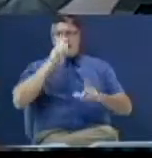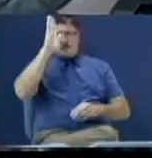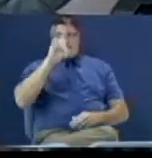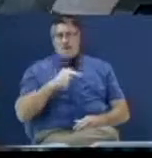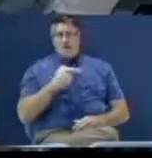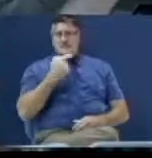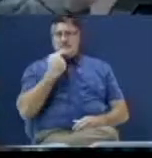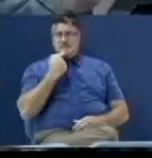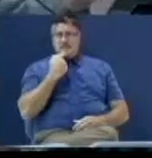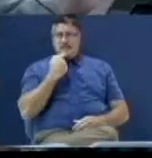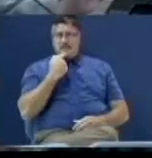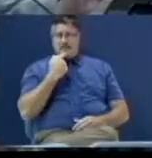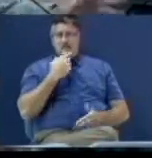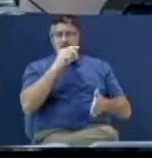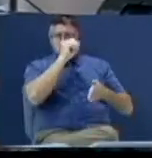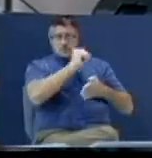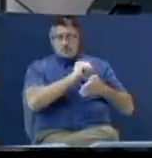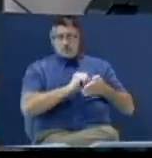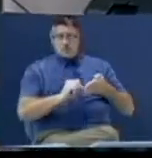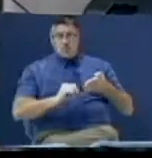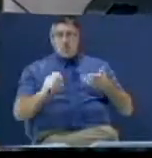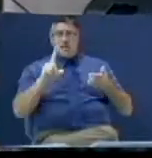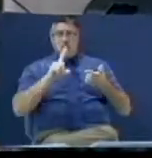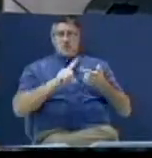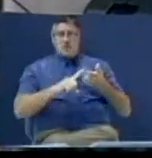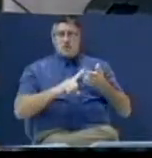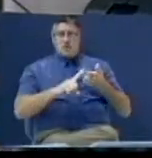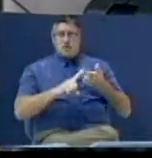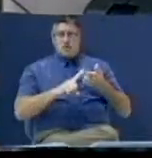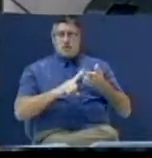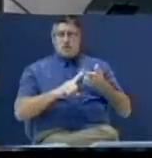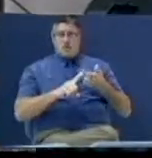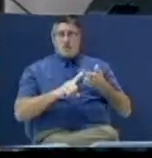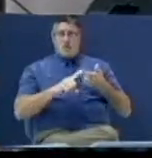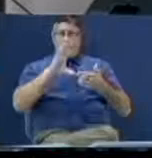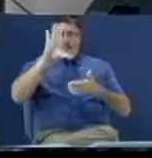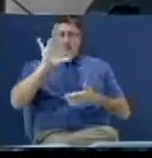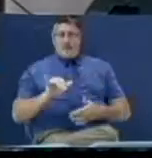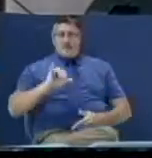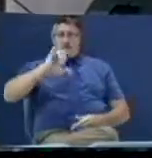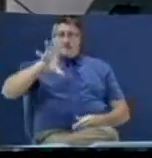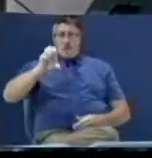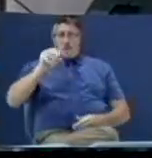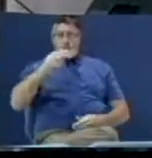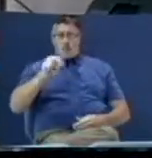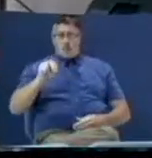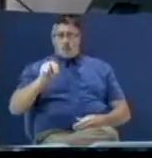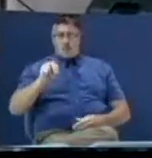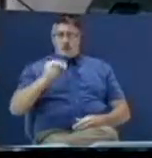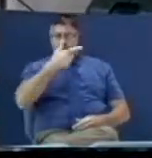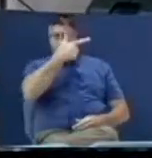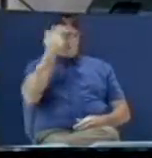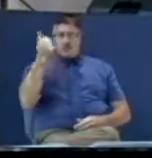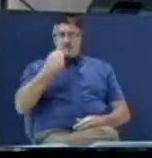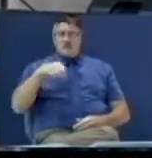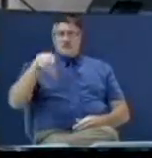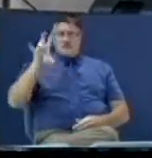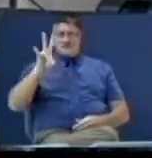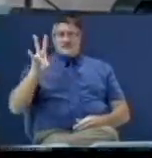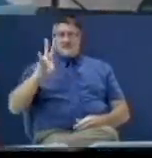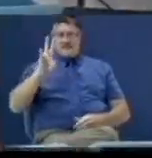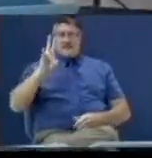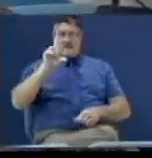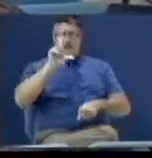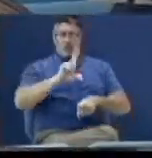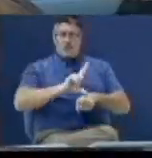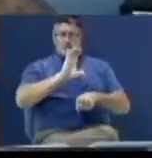was written to by the writer John. You say, why? Because they were seven local churches. By the way, God